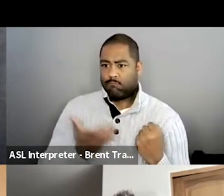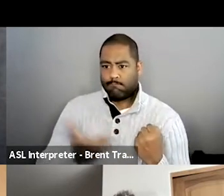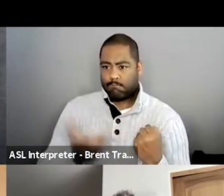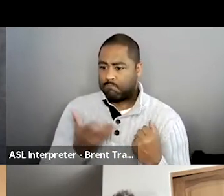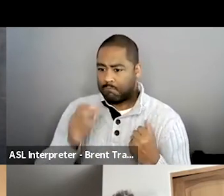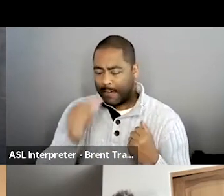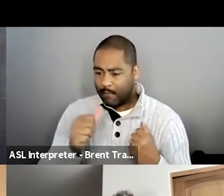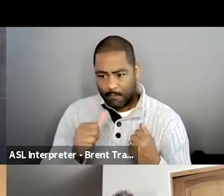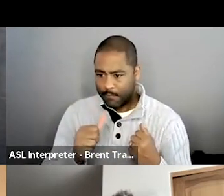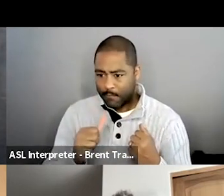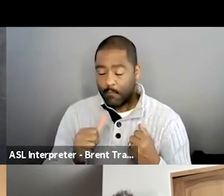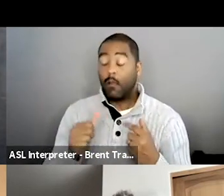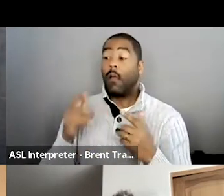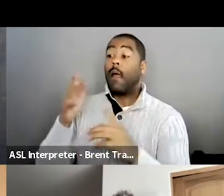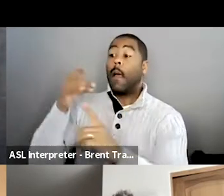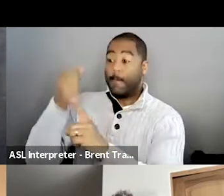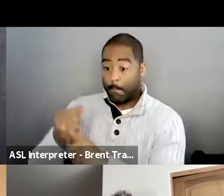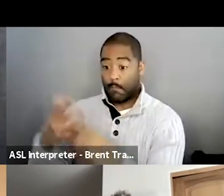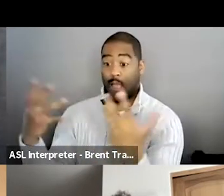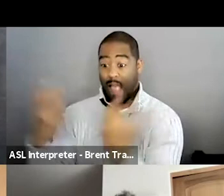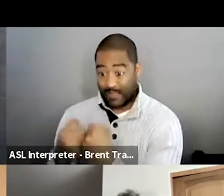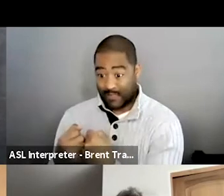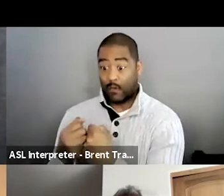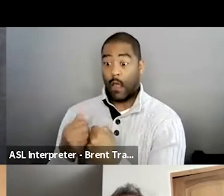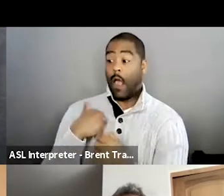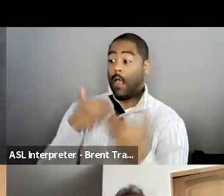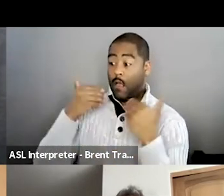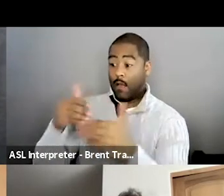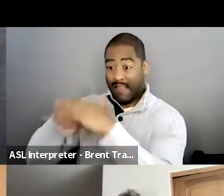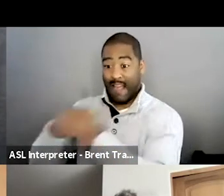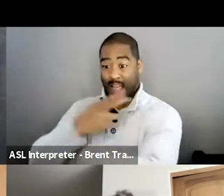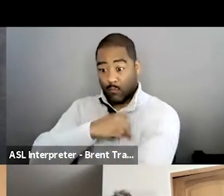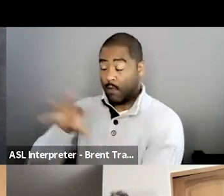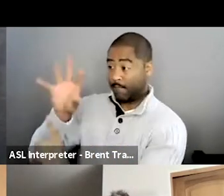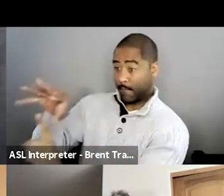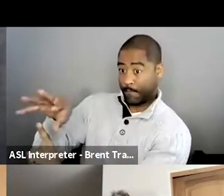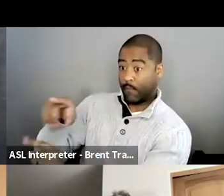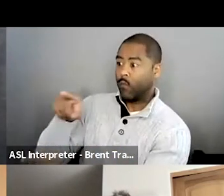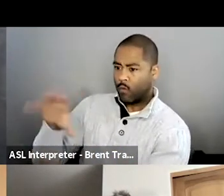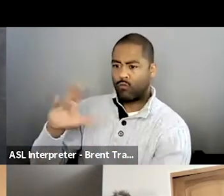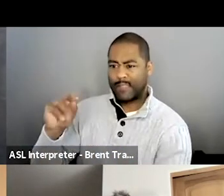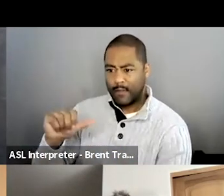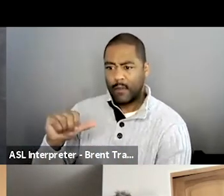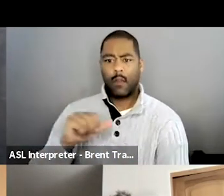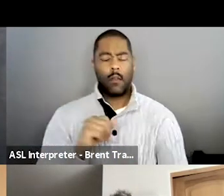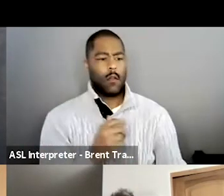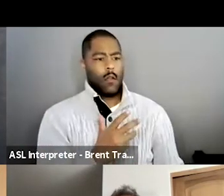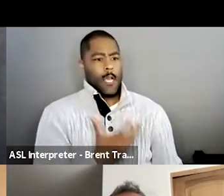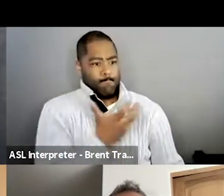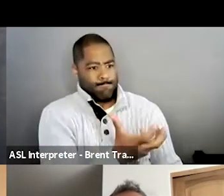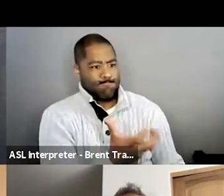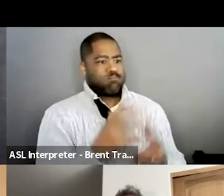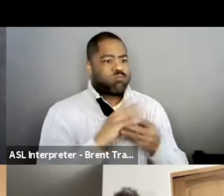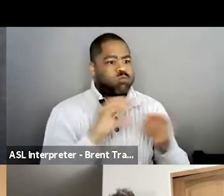some other vulnerable things emotionally as well. And I will say just to the question that was raised, I mean, for what I saw